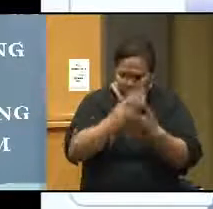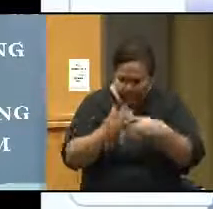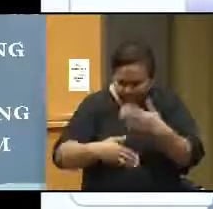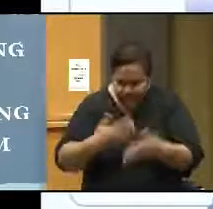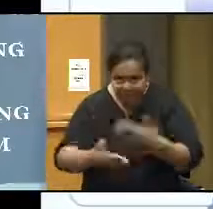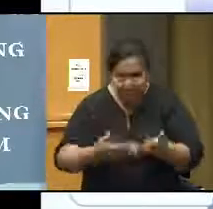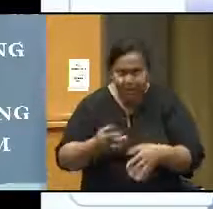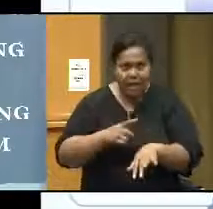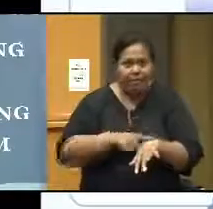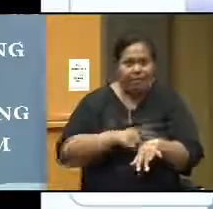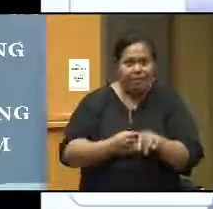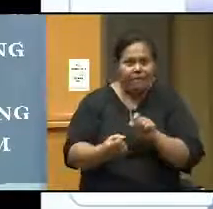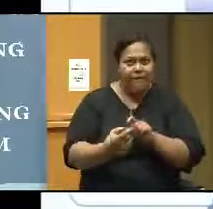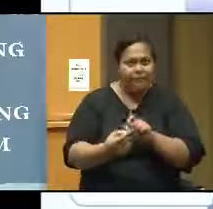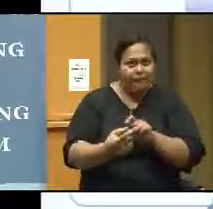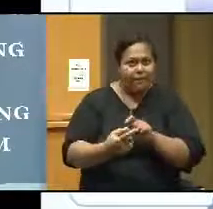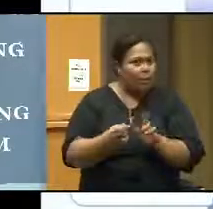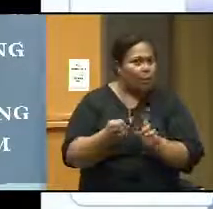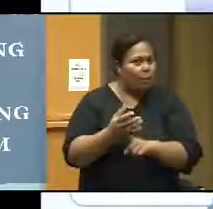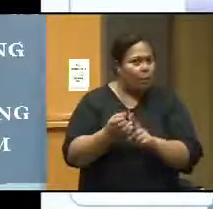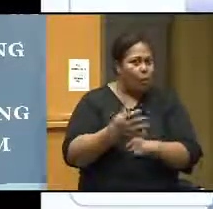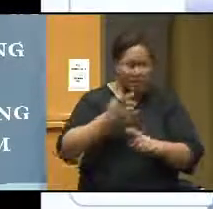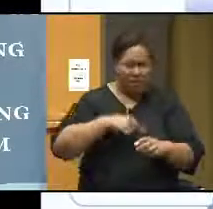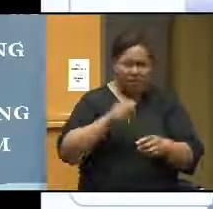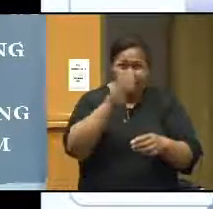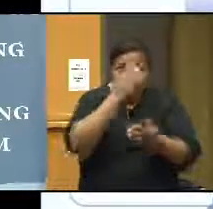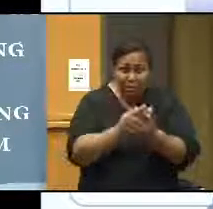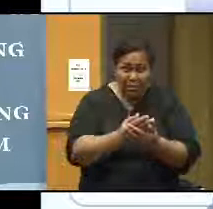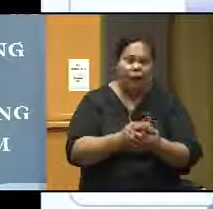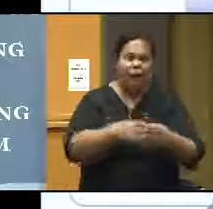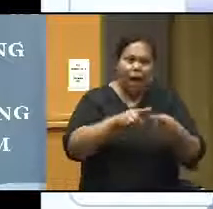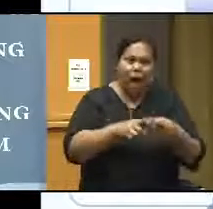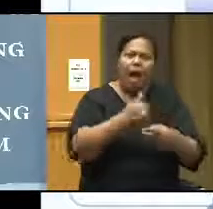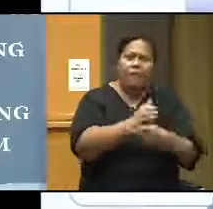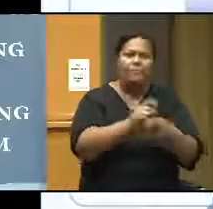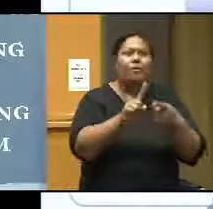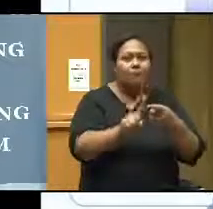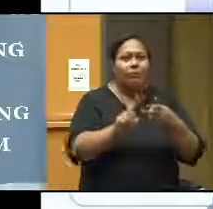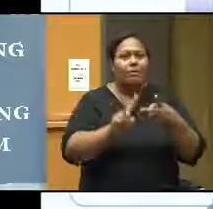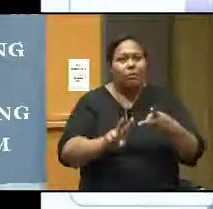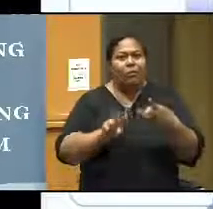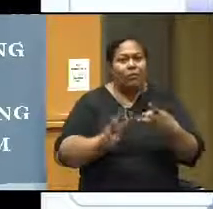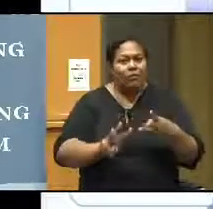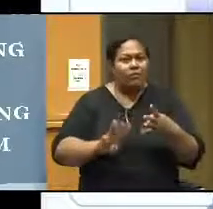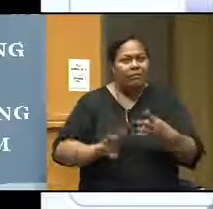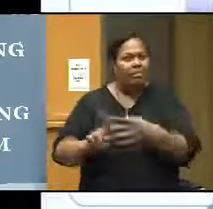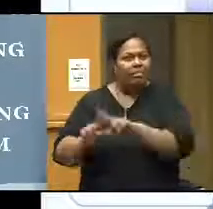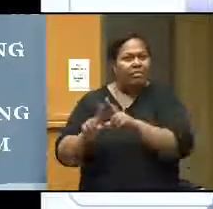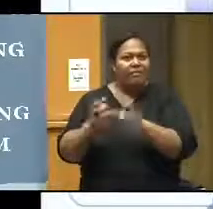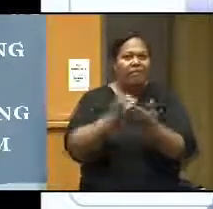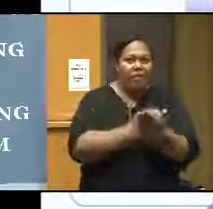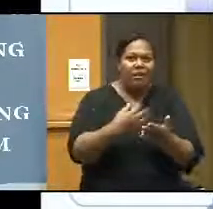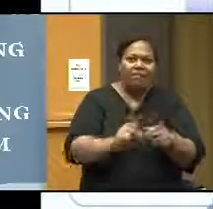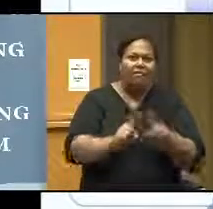timely feedback is very important because the students are doing one assignment, then for another, for another course, and for your course, the another one. And if